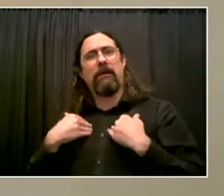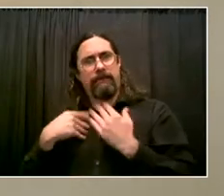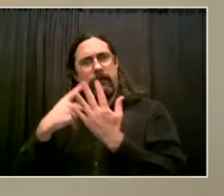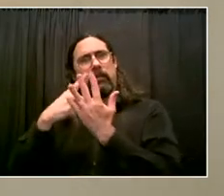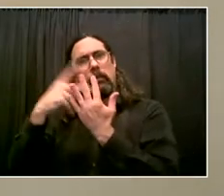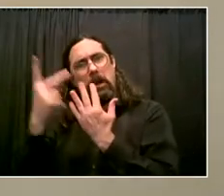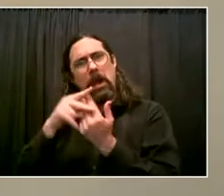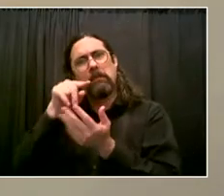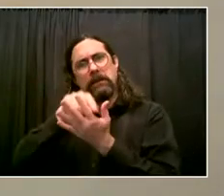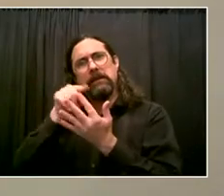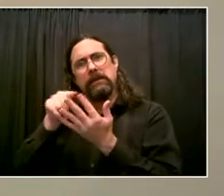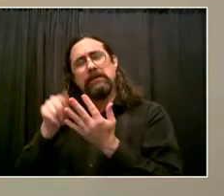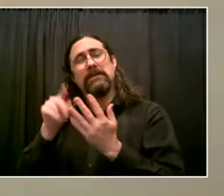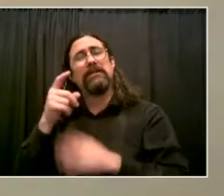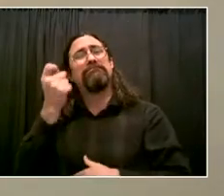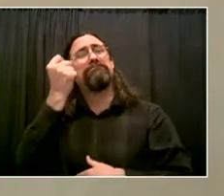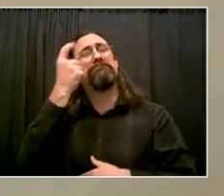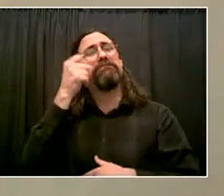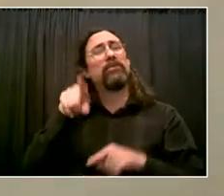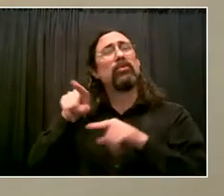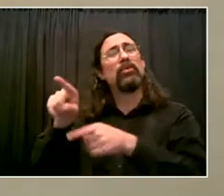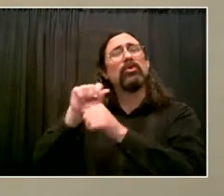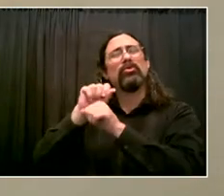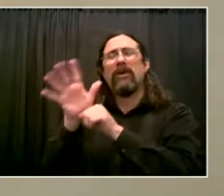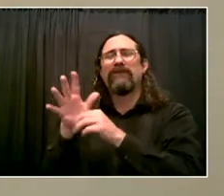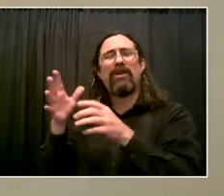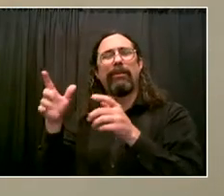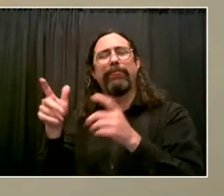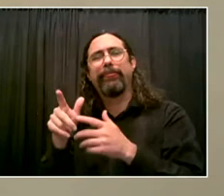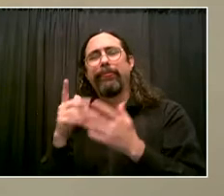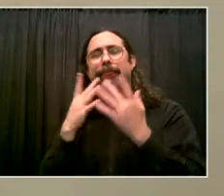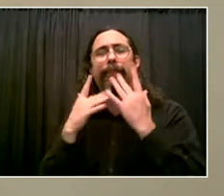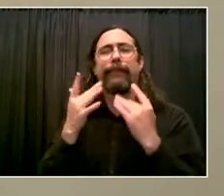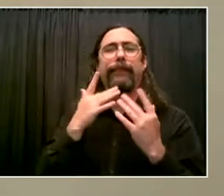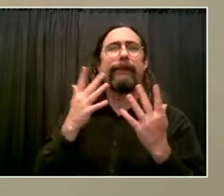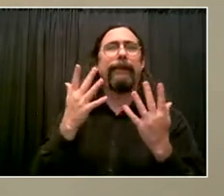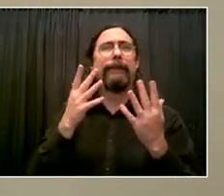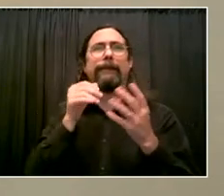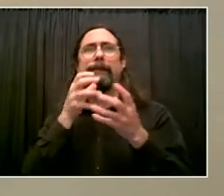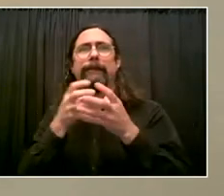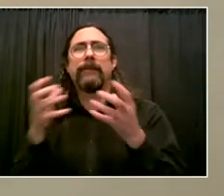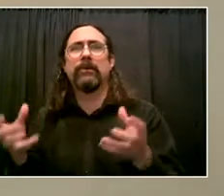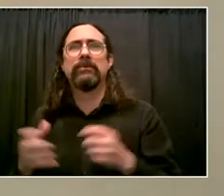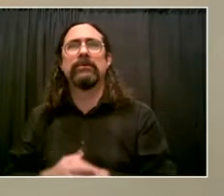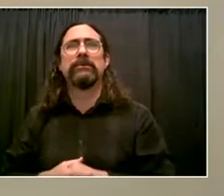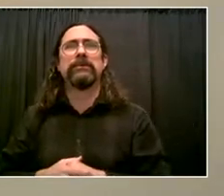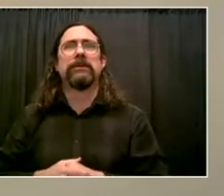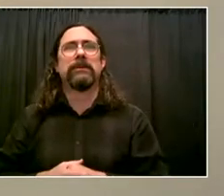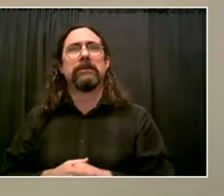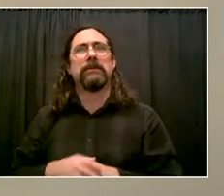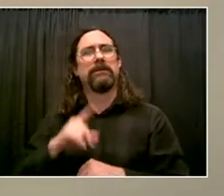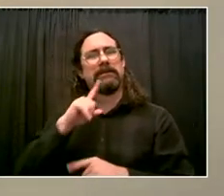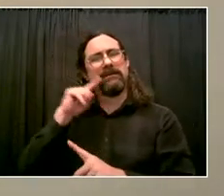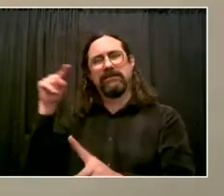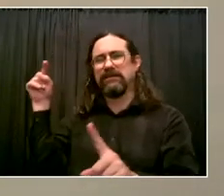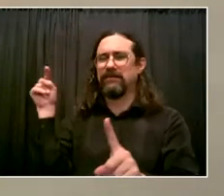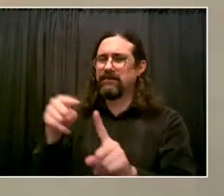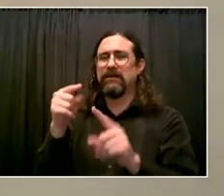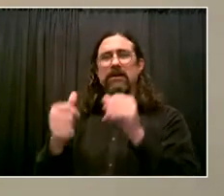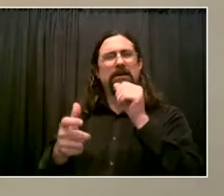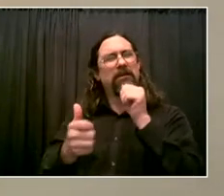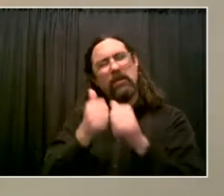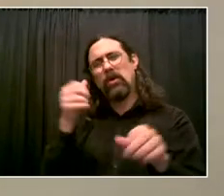make sure we can identify some of those areas that are needed. But, you know, to think about housing insecurity, mental health,